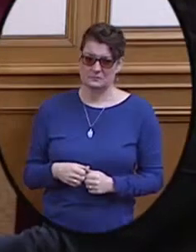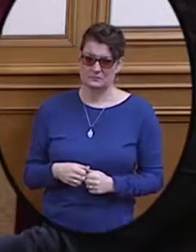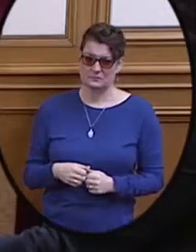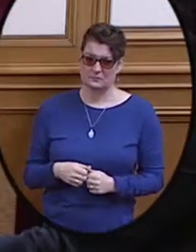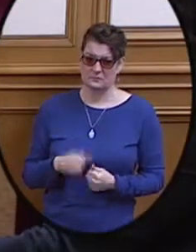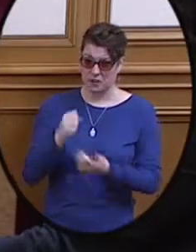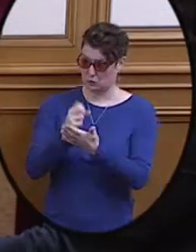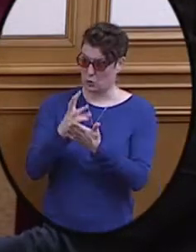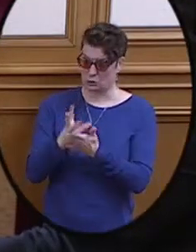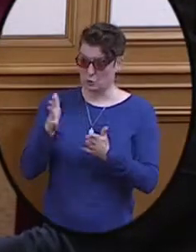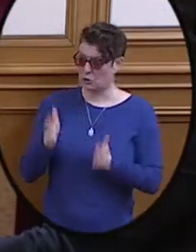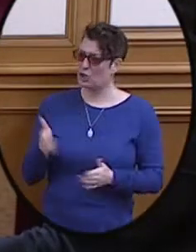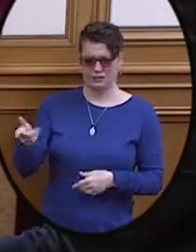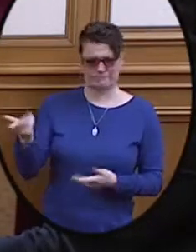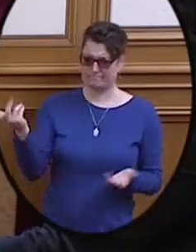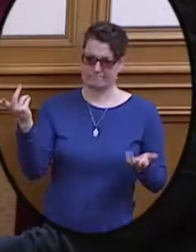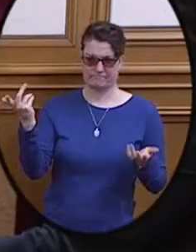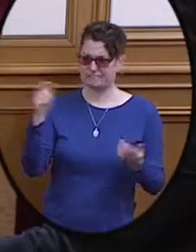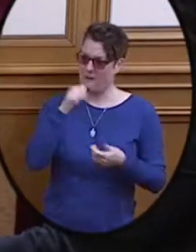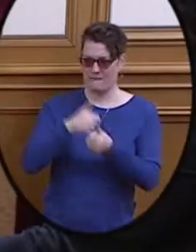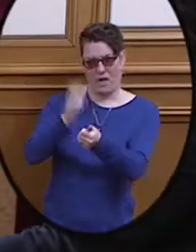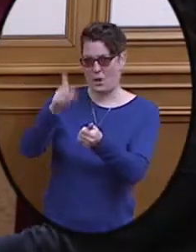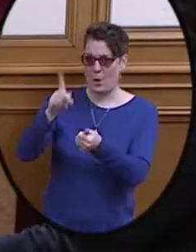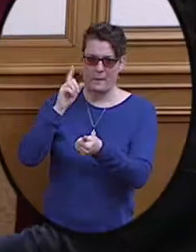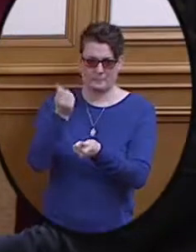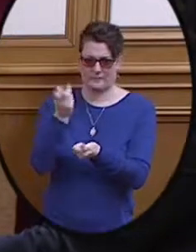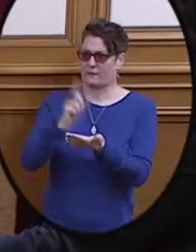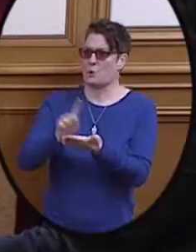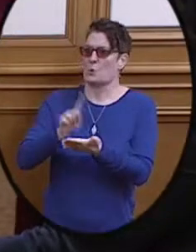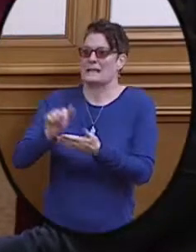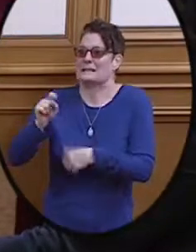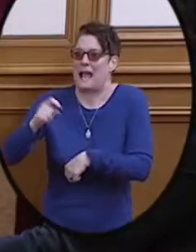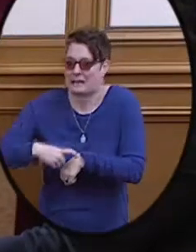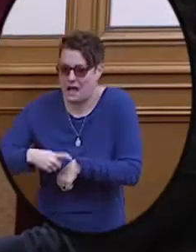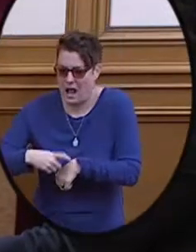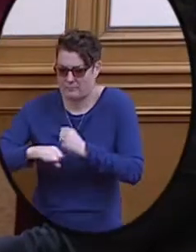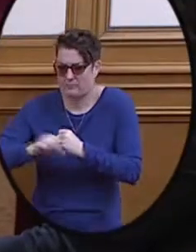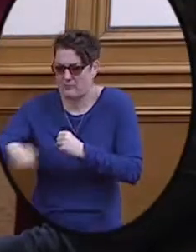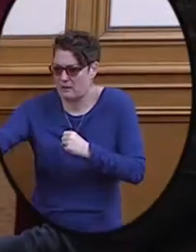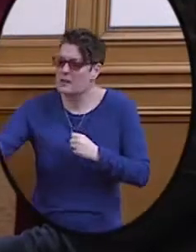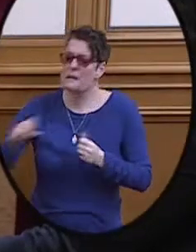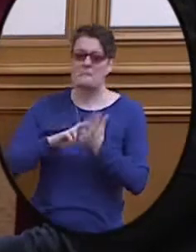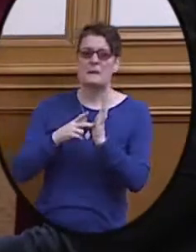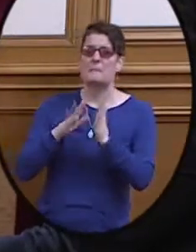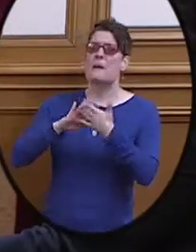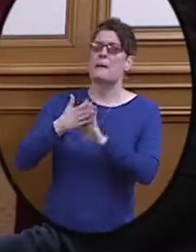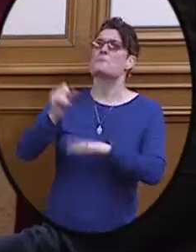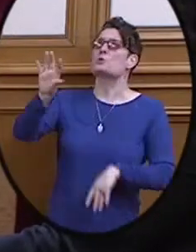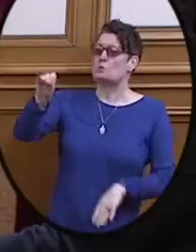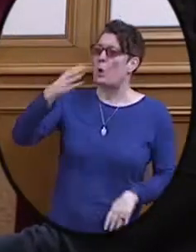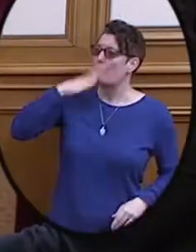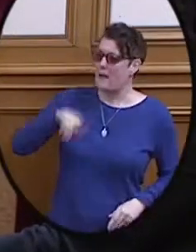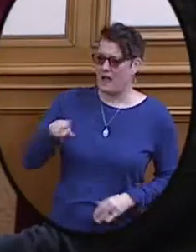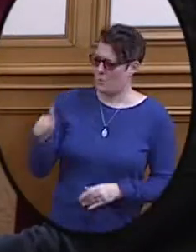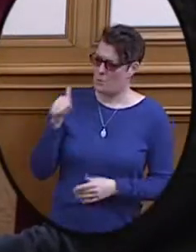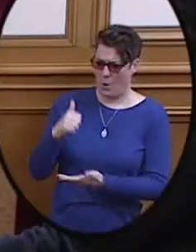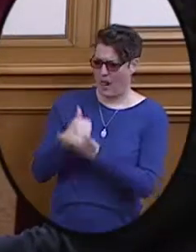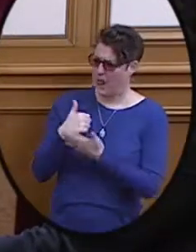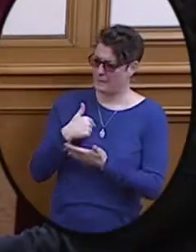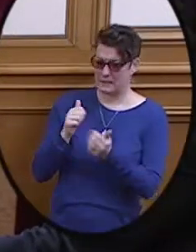My social worker would not follow up on things for weeks at a time. And so it became so bad, they wouldn't help me get any sort of